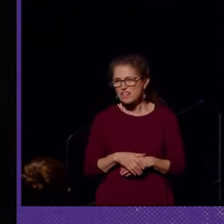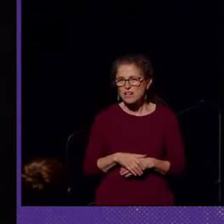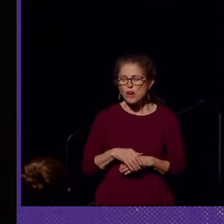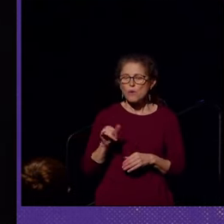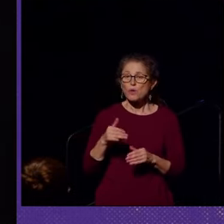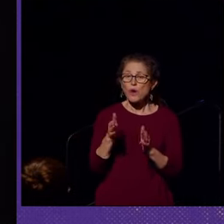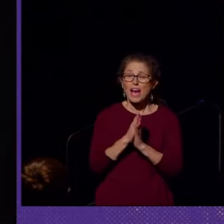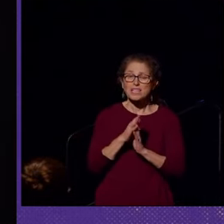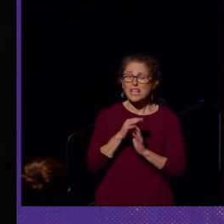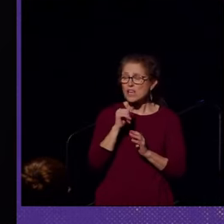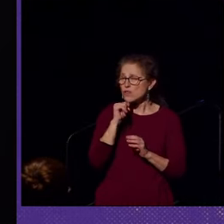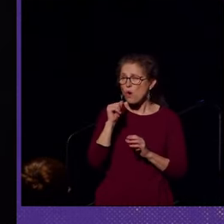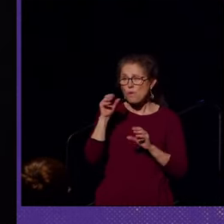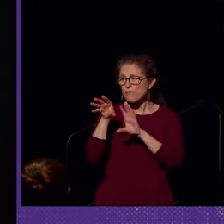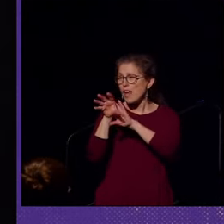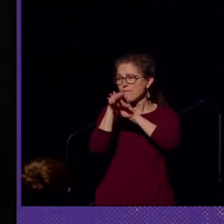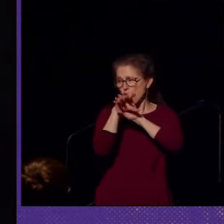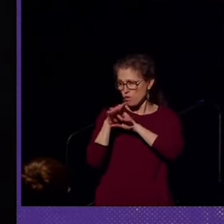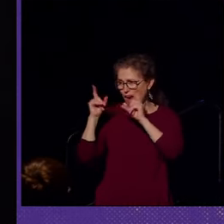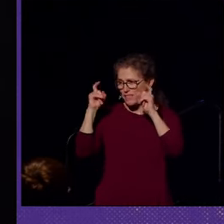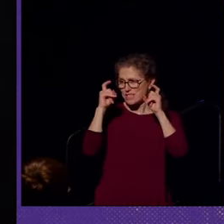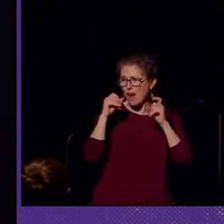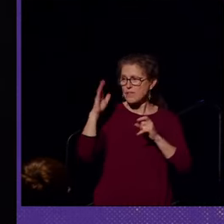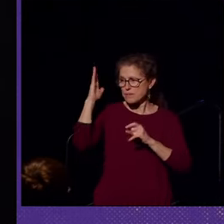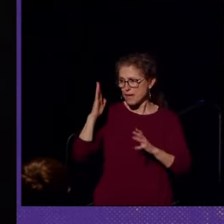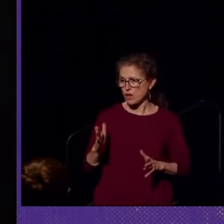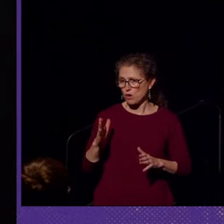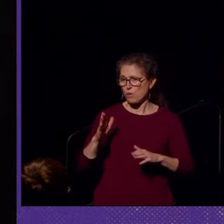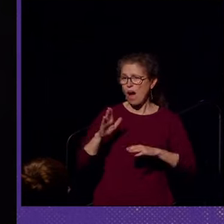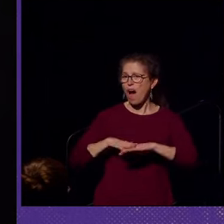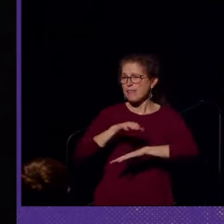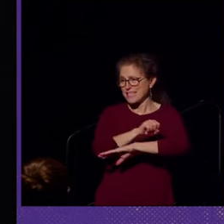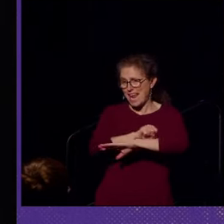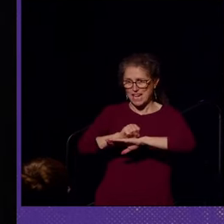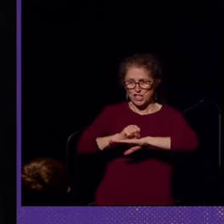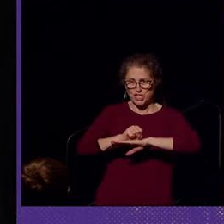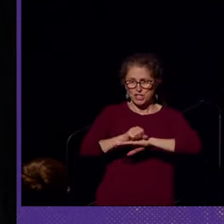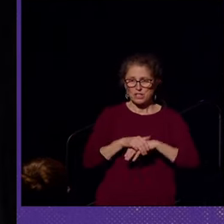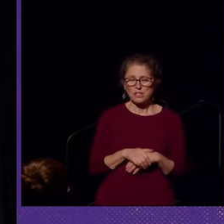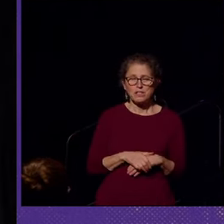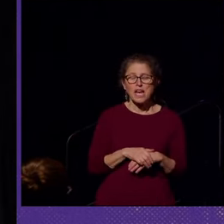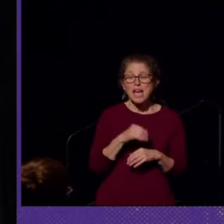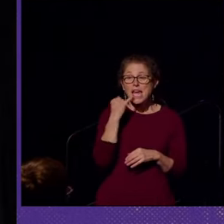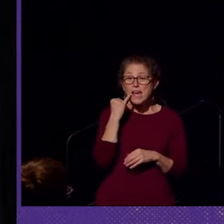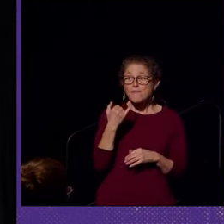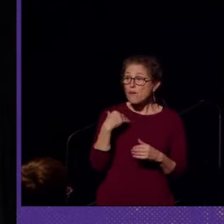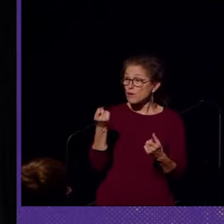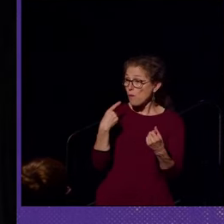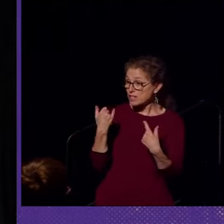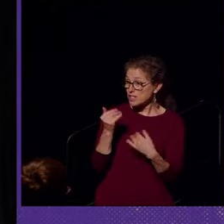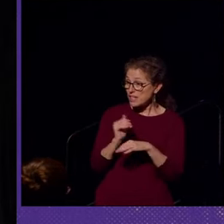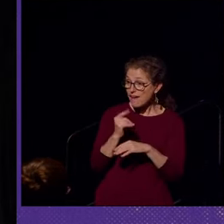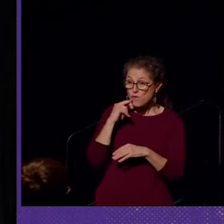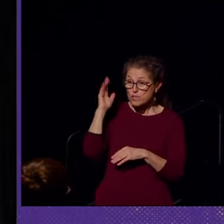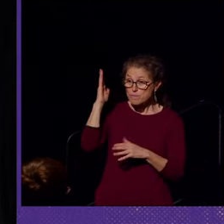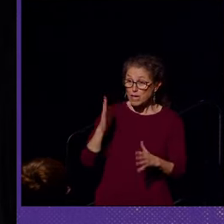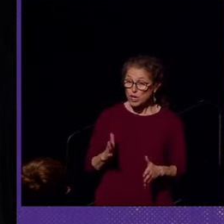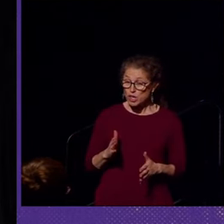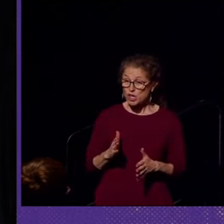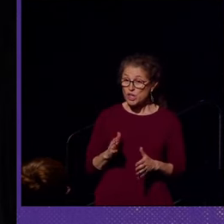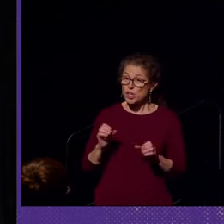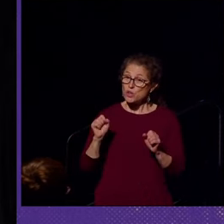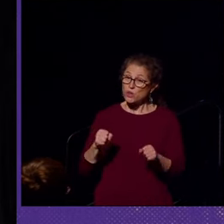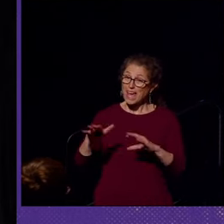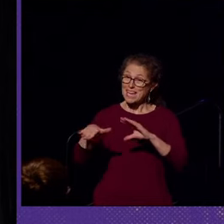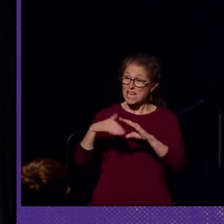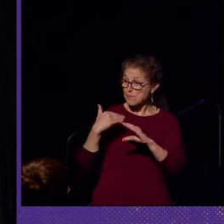that you please refrain from taking photographs of our speaker while they're on the stage. If you have a question tonight for our speaker, you